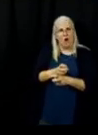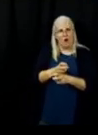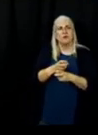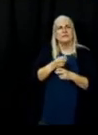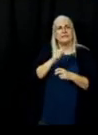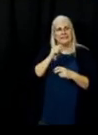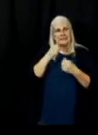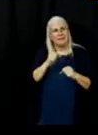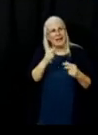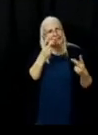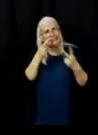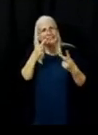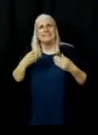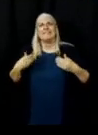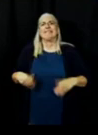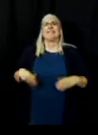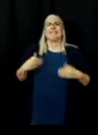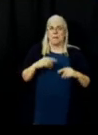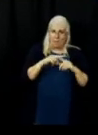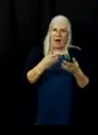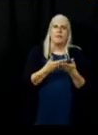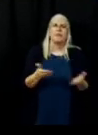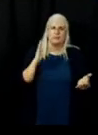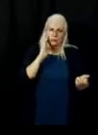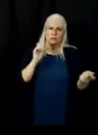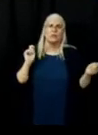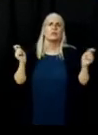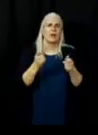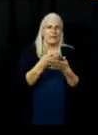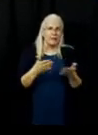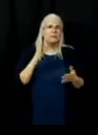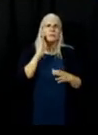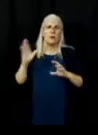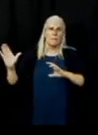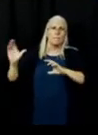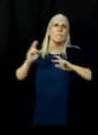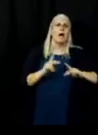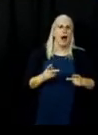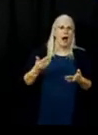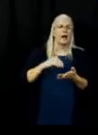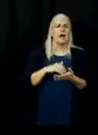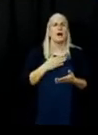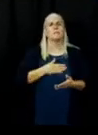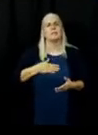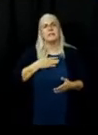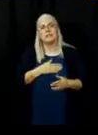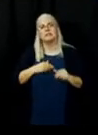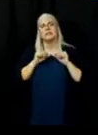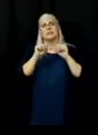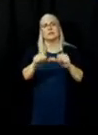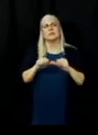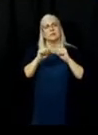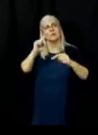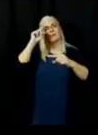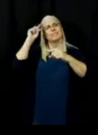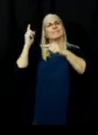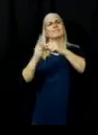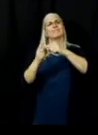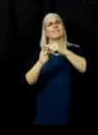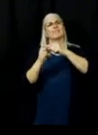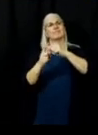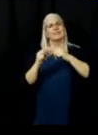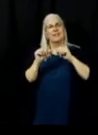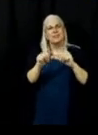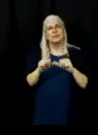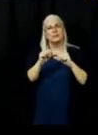significantly changed, please have hope, please look forward to a brighter future for your